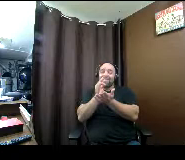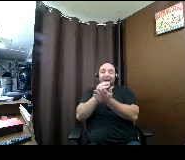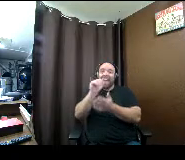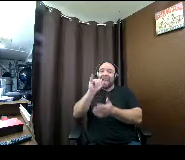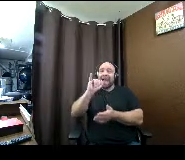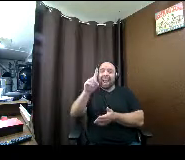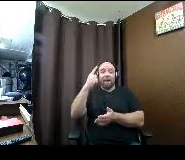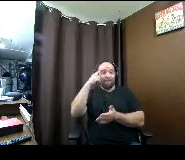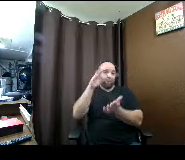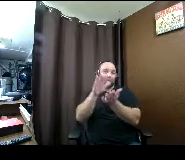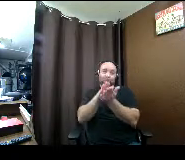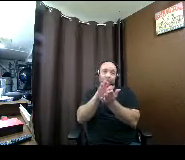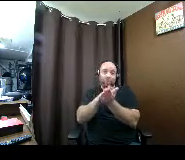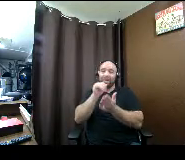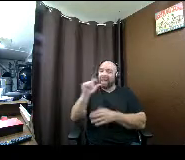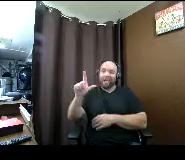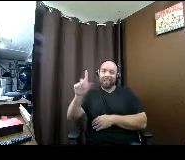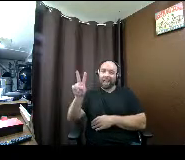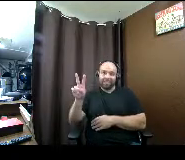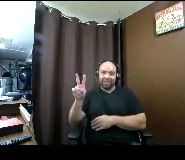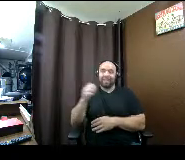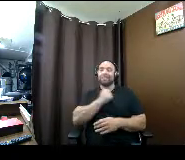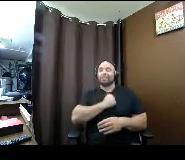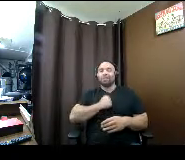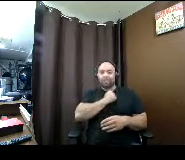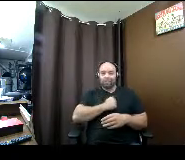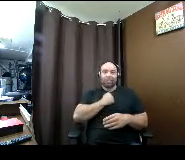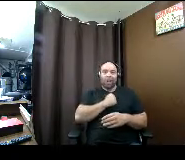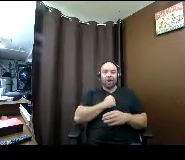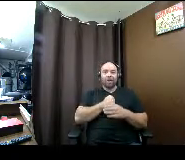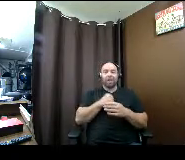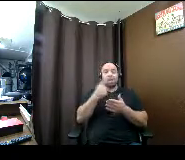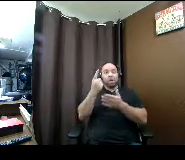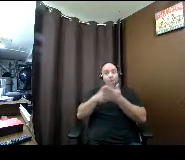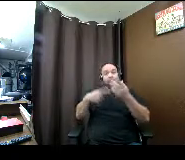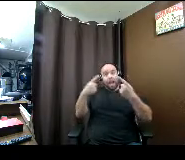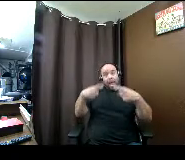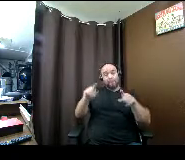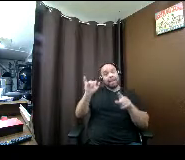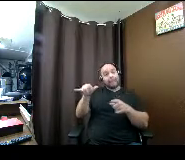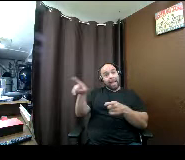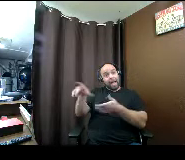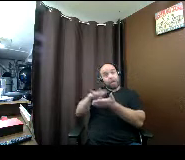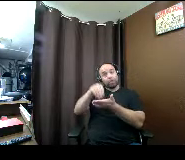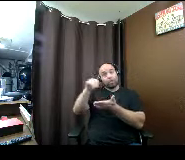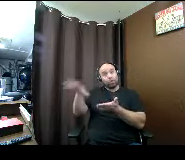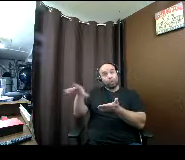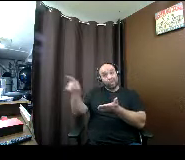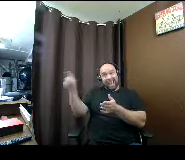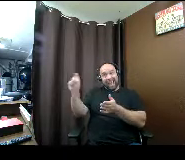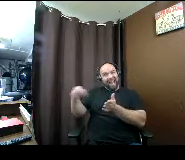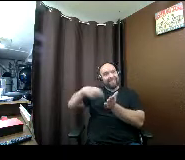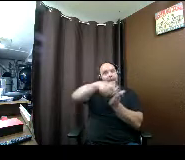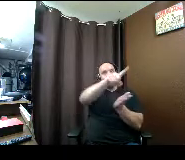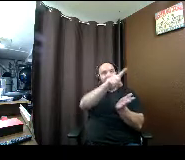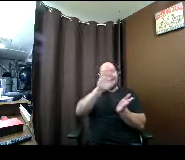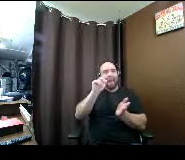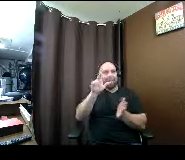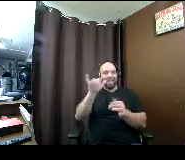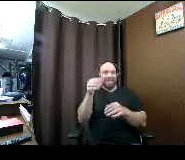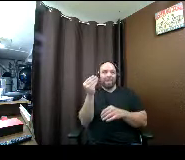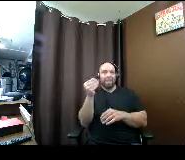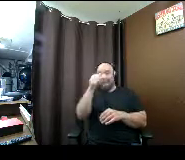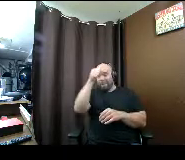vegas sorry so what ended up happening is that student uh they had to pay that money back because they never even attended their